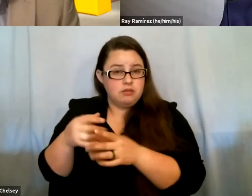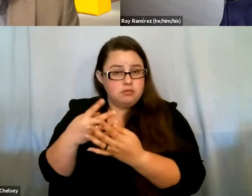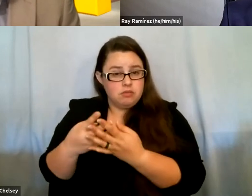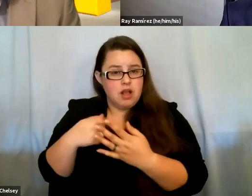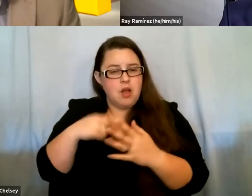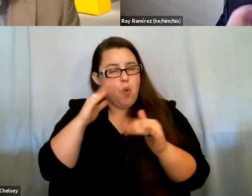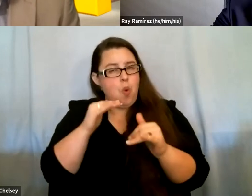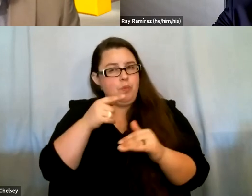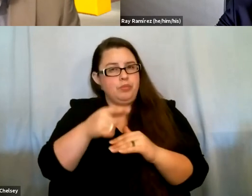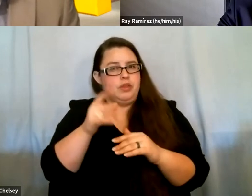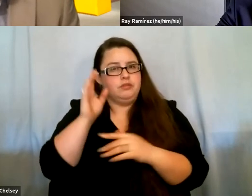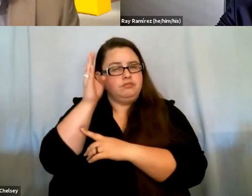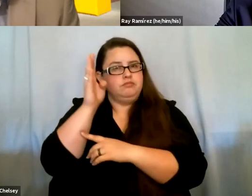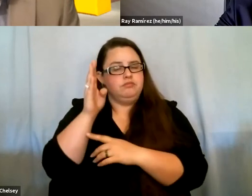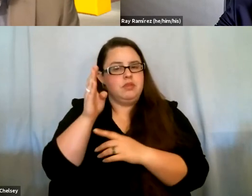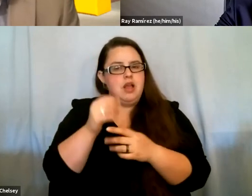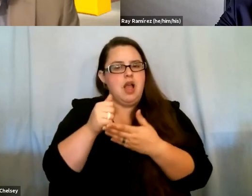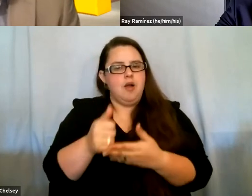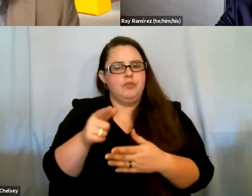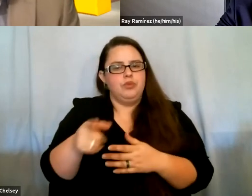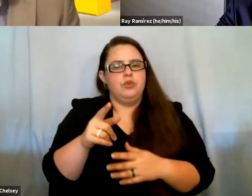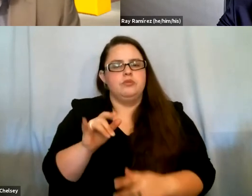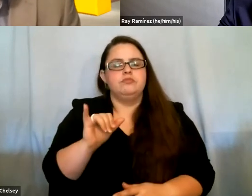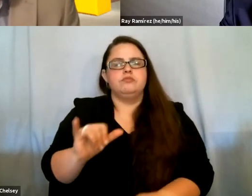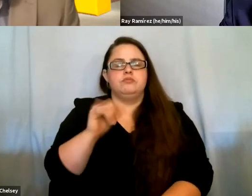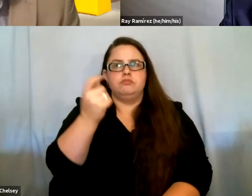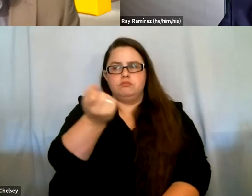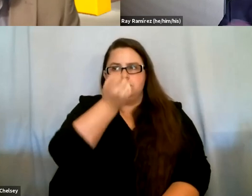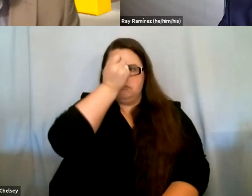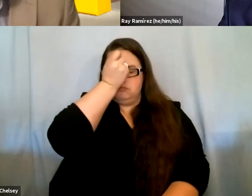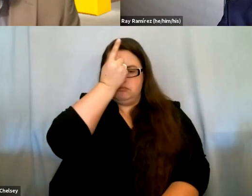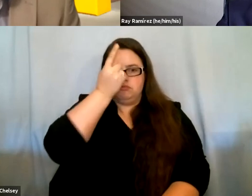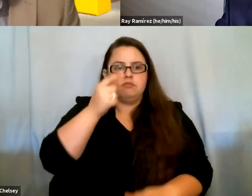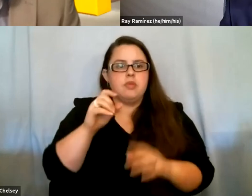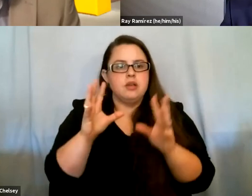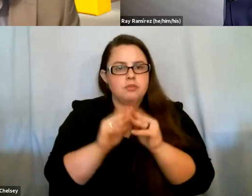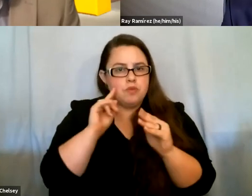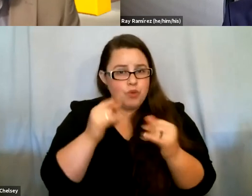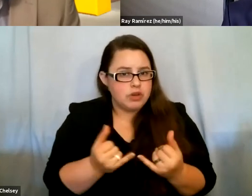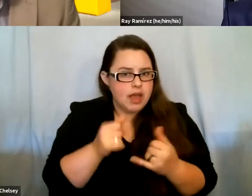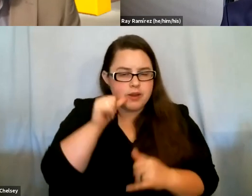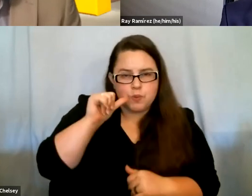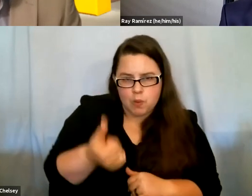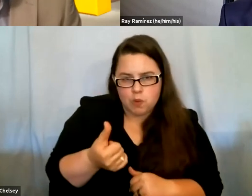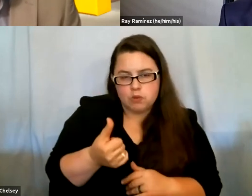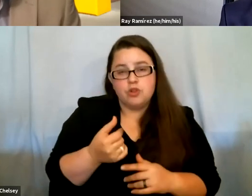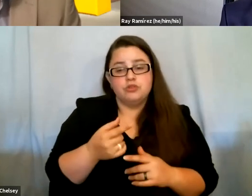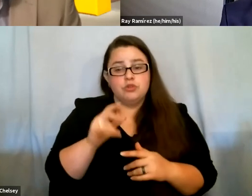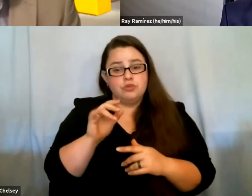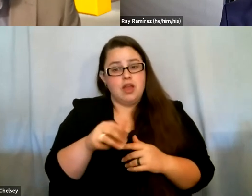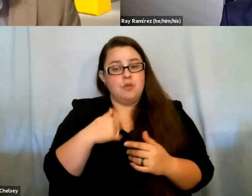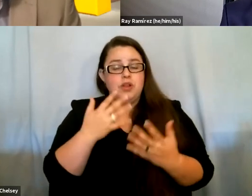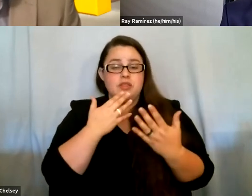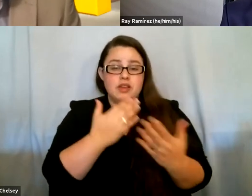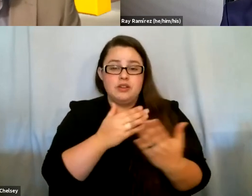keynote helped contextualize the symposium for today and for tomorrow. And so with that, I want to